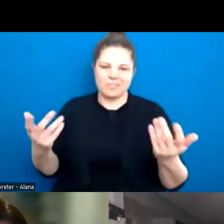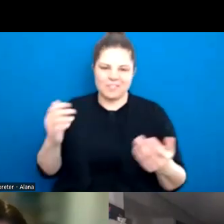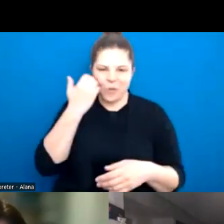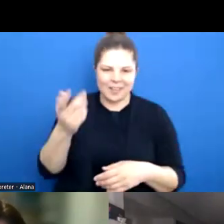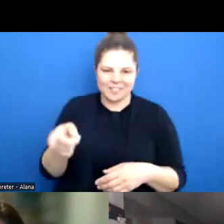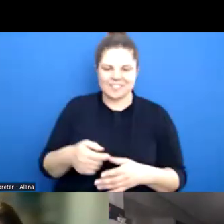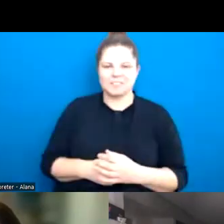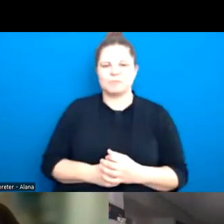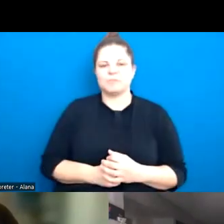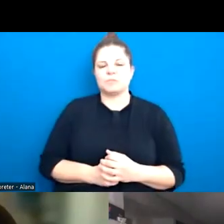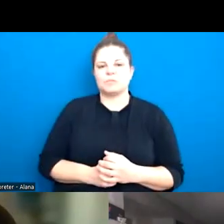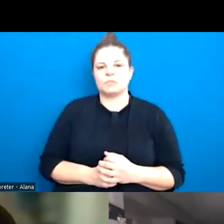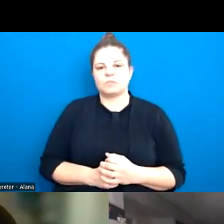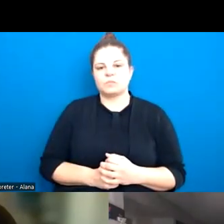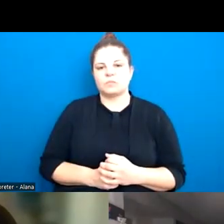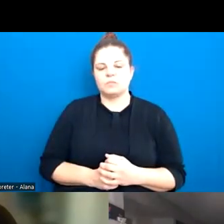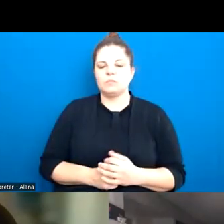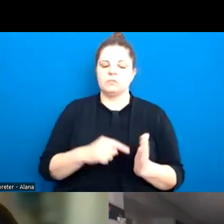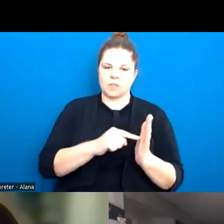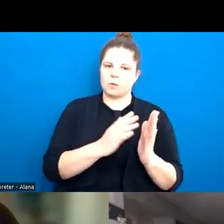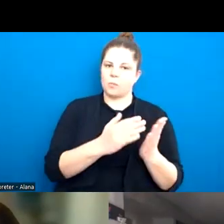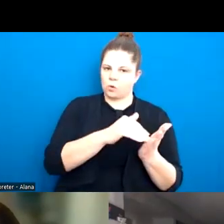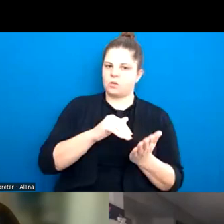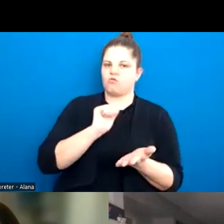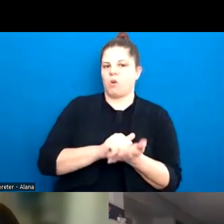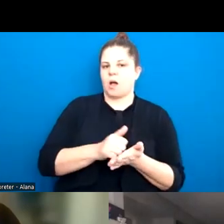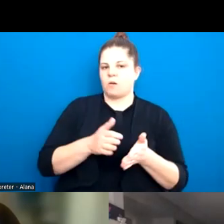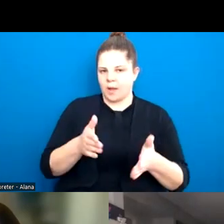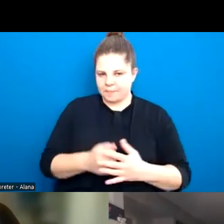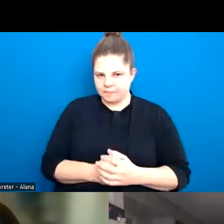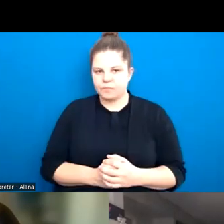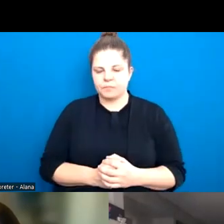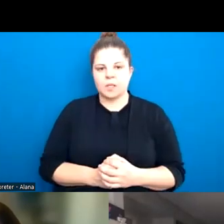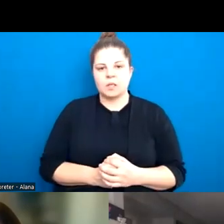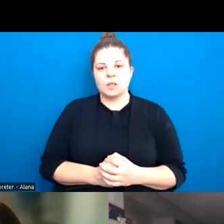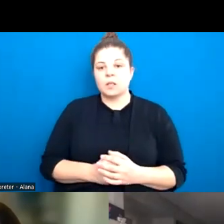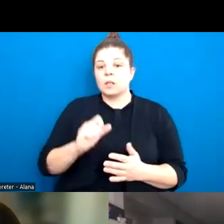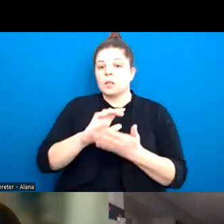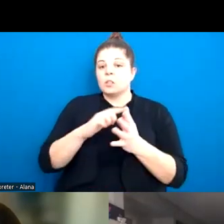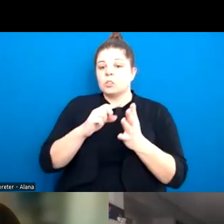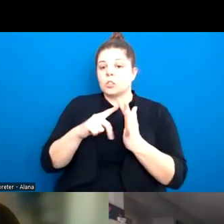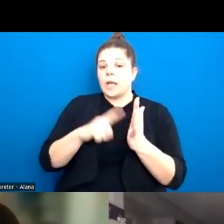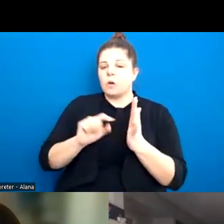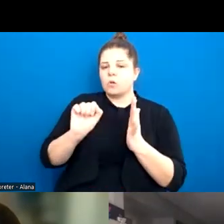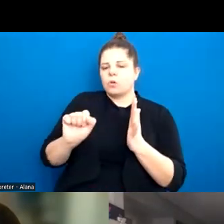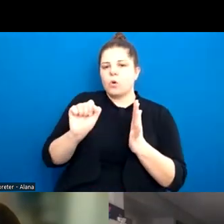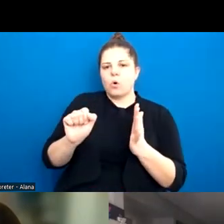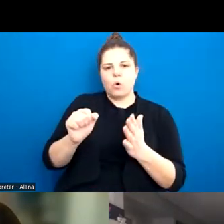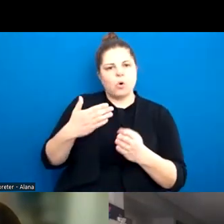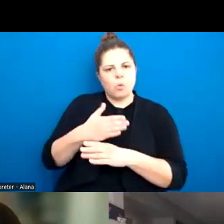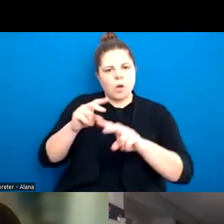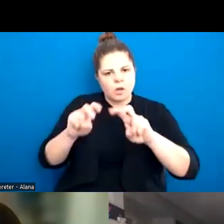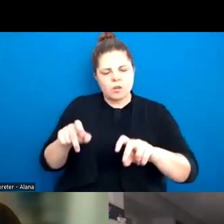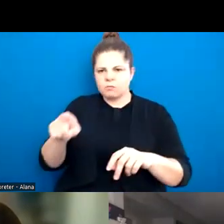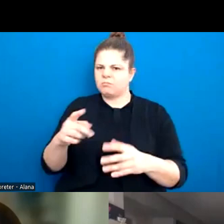I, I, I also think that, um, the work that you've done Chanel has been extremely useful and